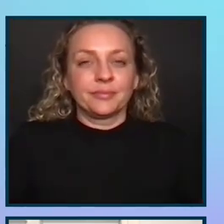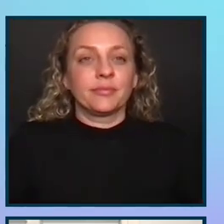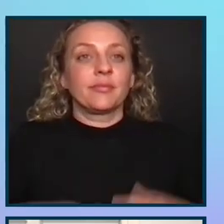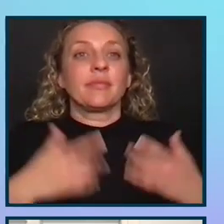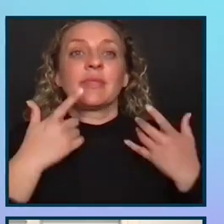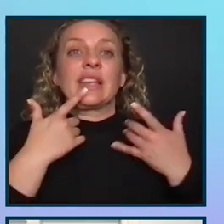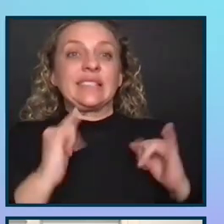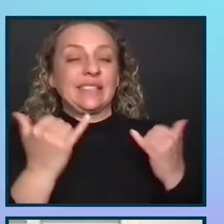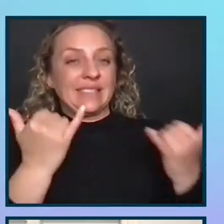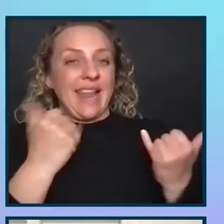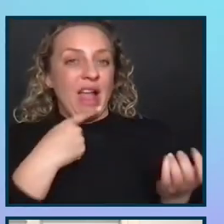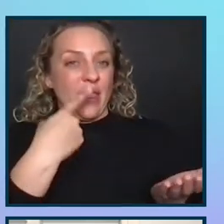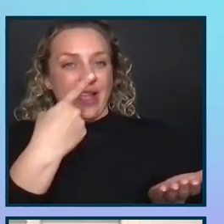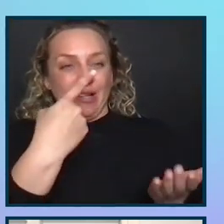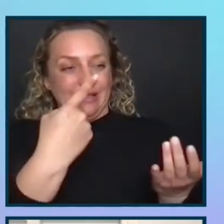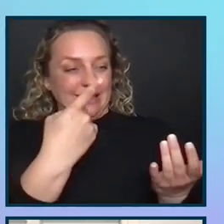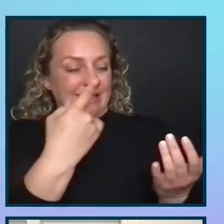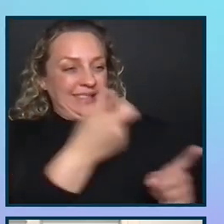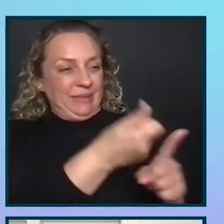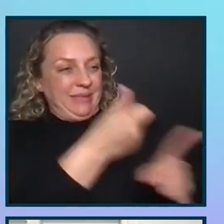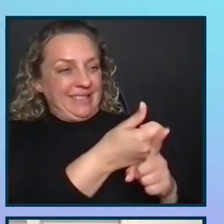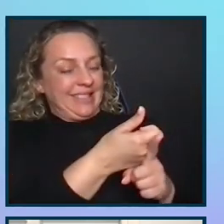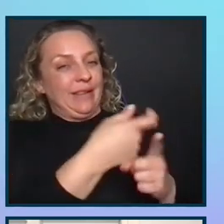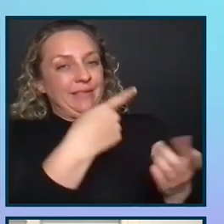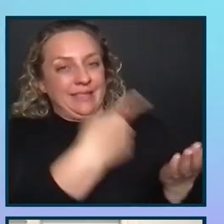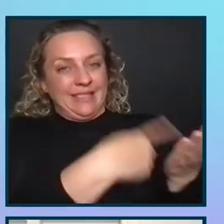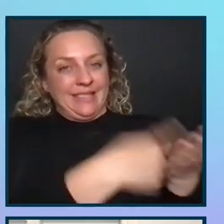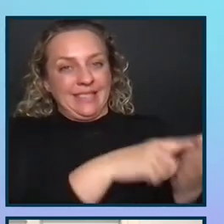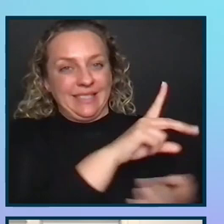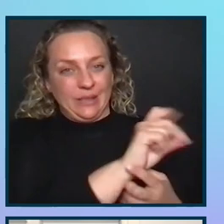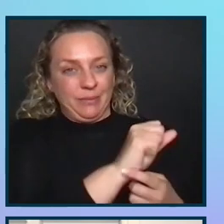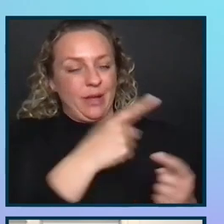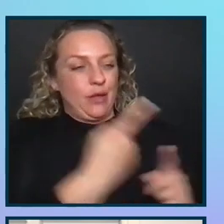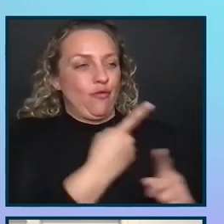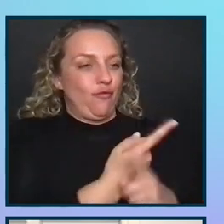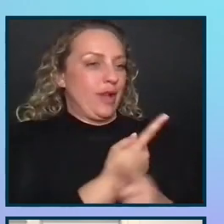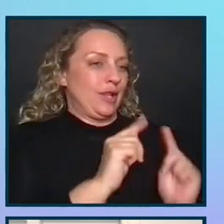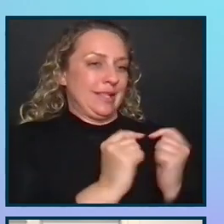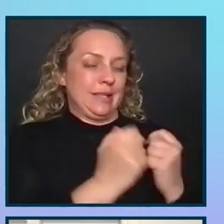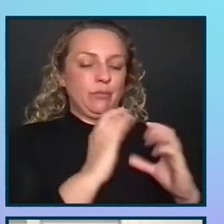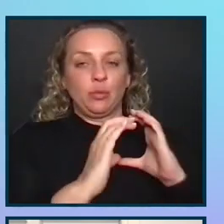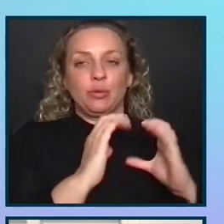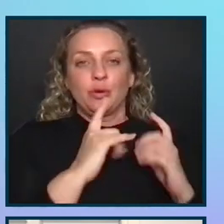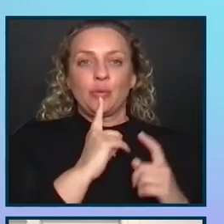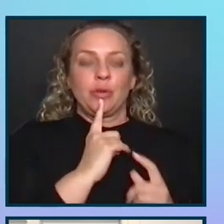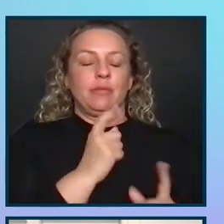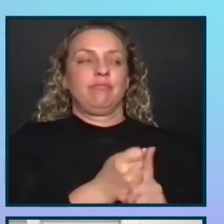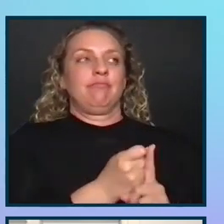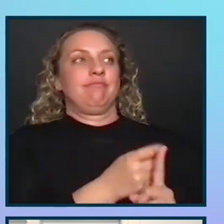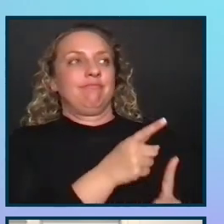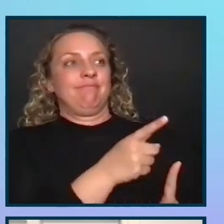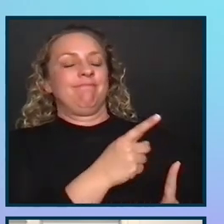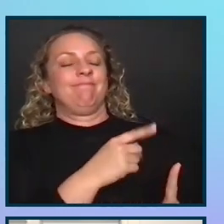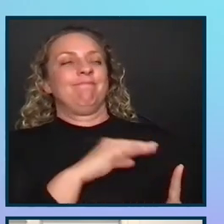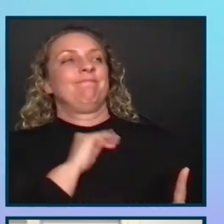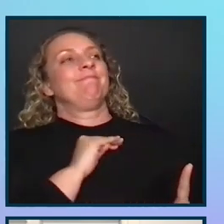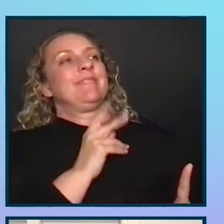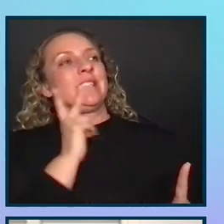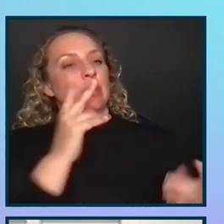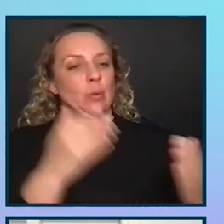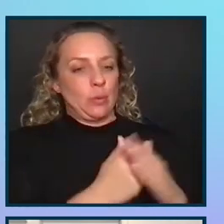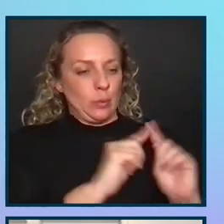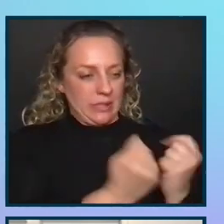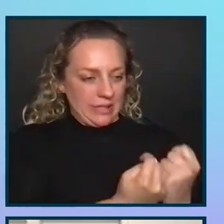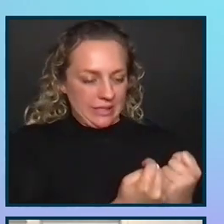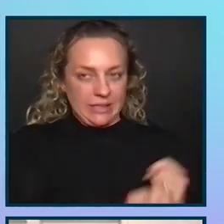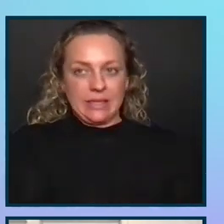independently discussing accessibility in their regular team communications. So it is delightful to see a relatively new team